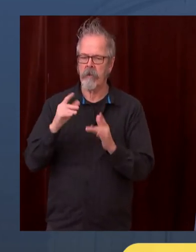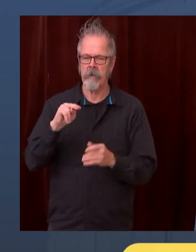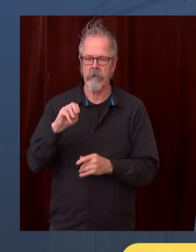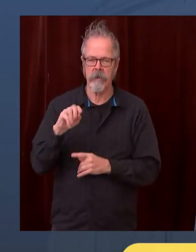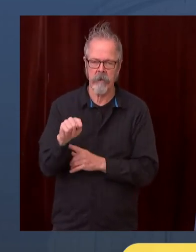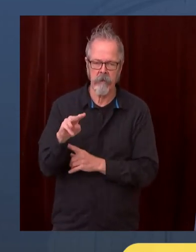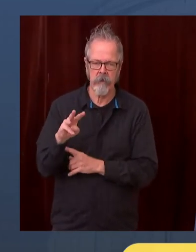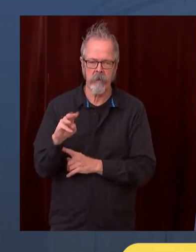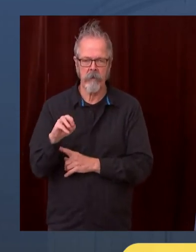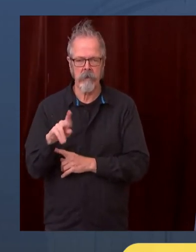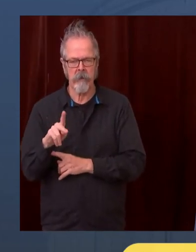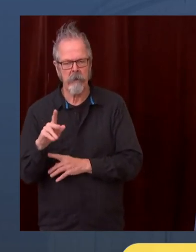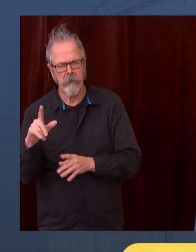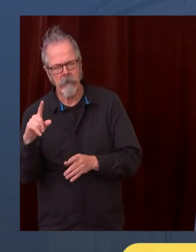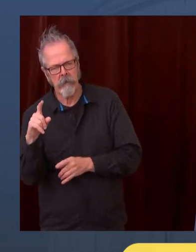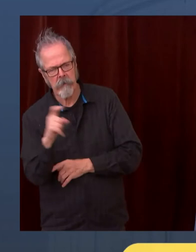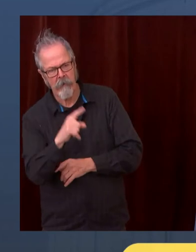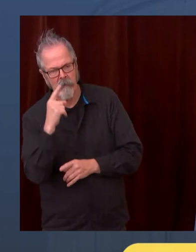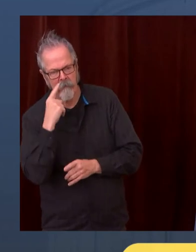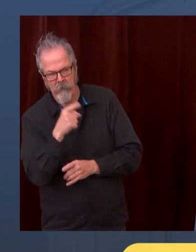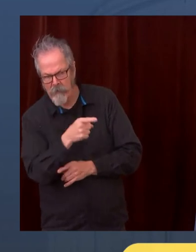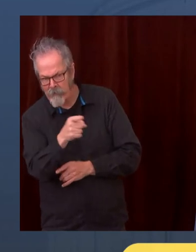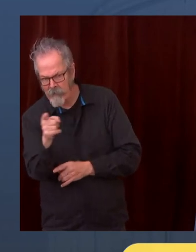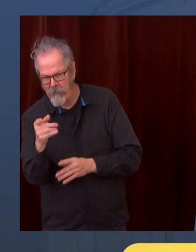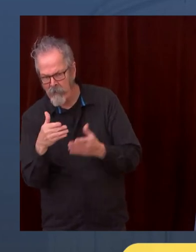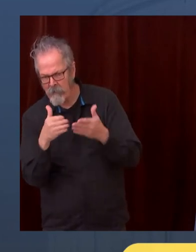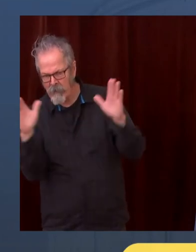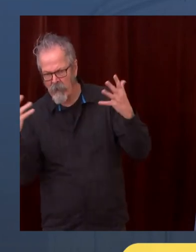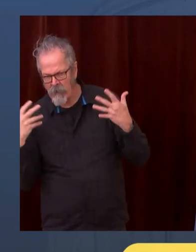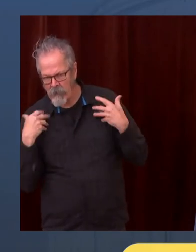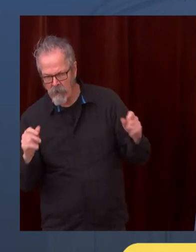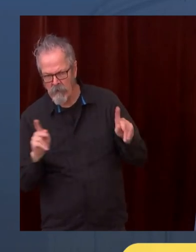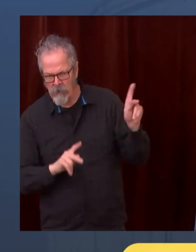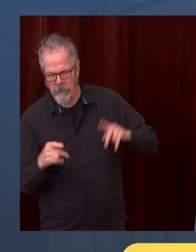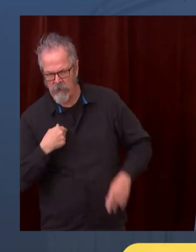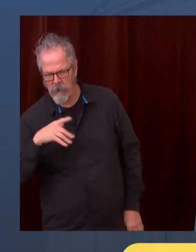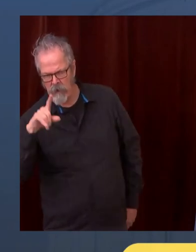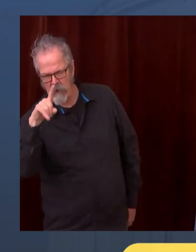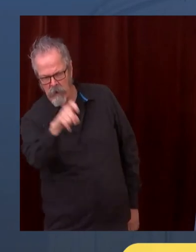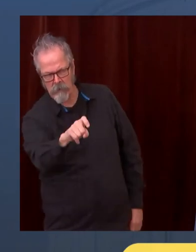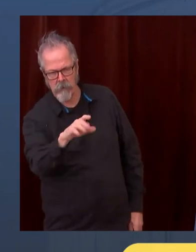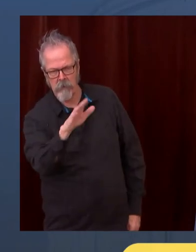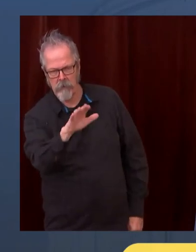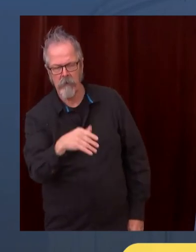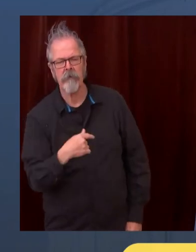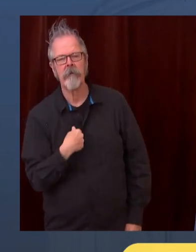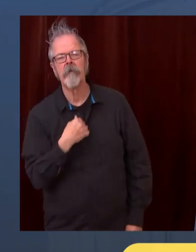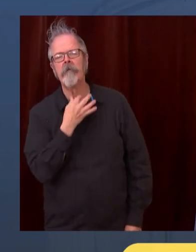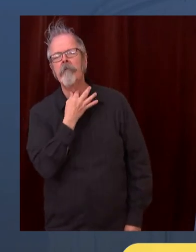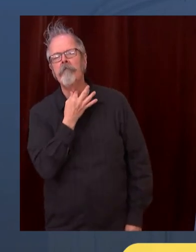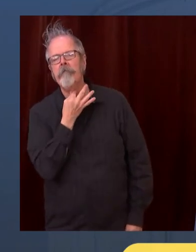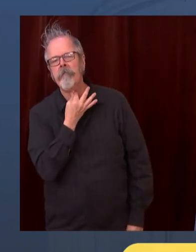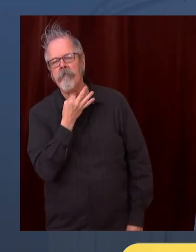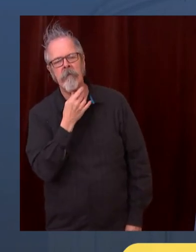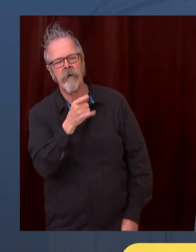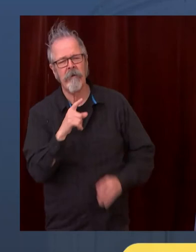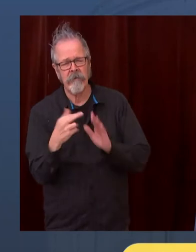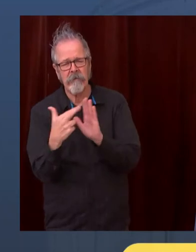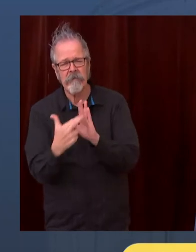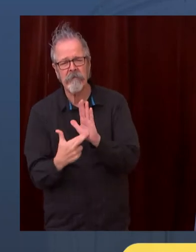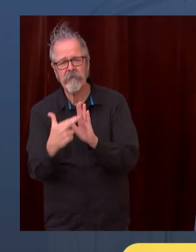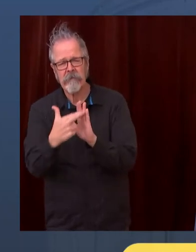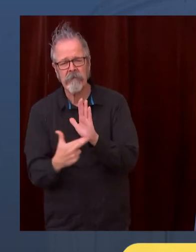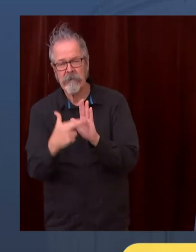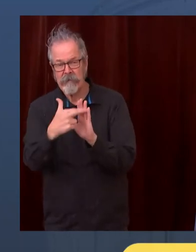about the rules around grocery stores and what is the scientific basis for limiting occupancy to